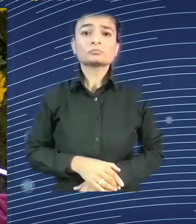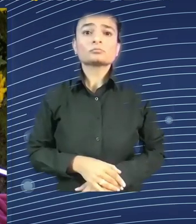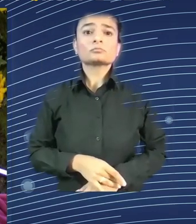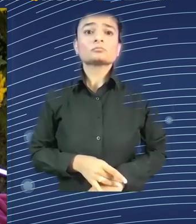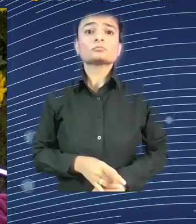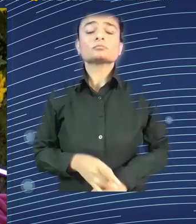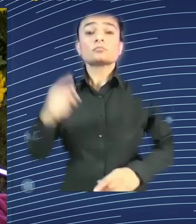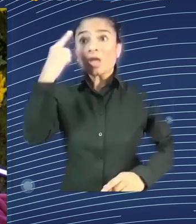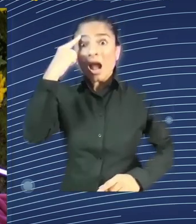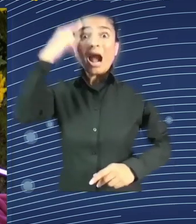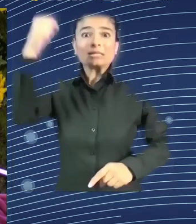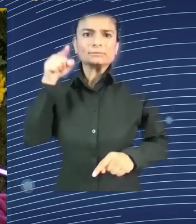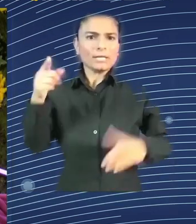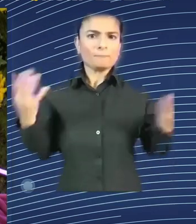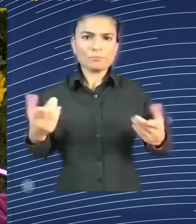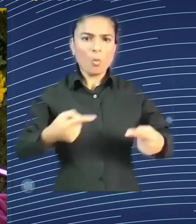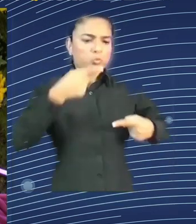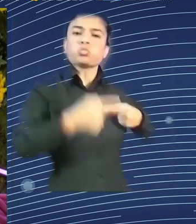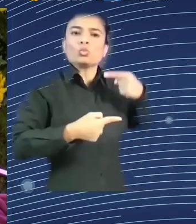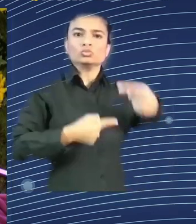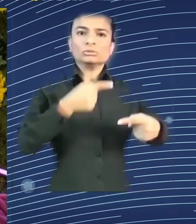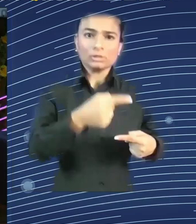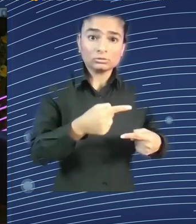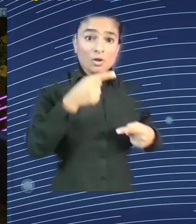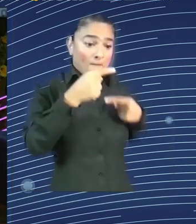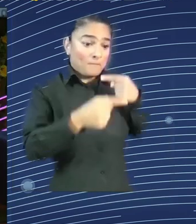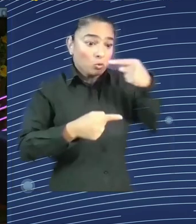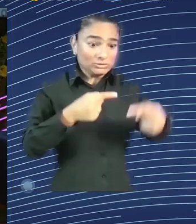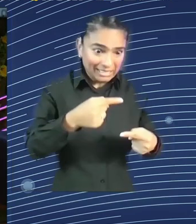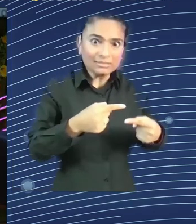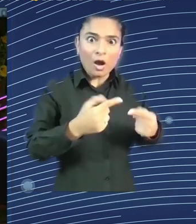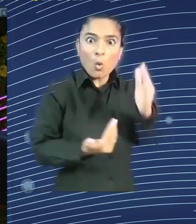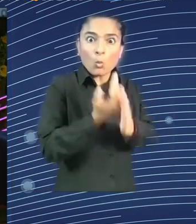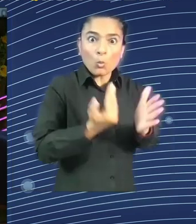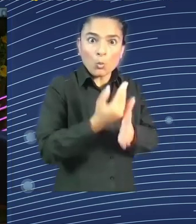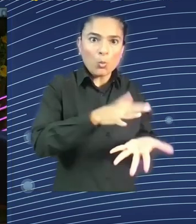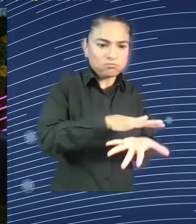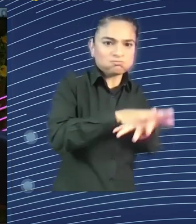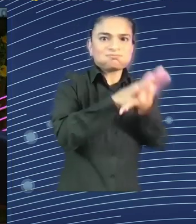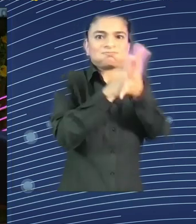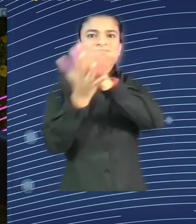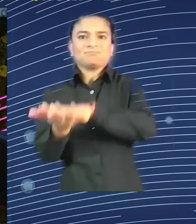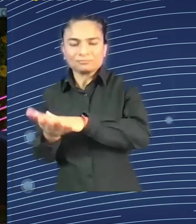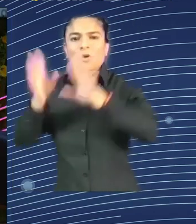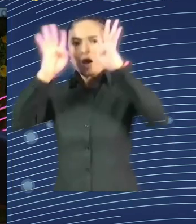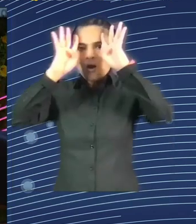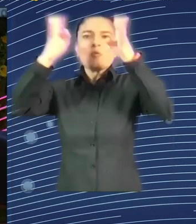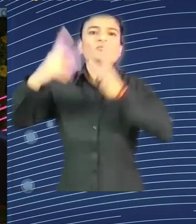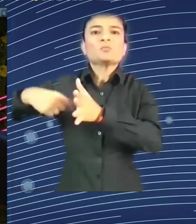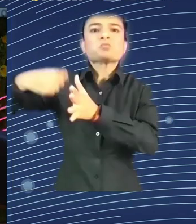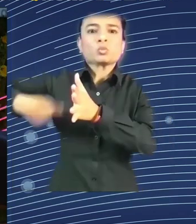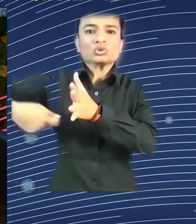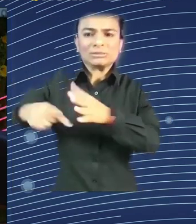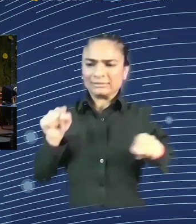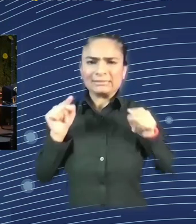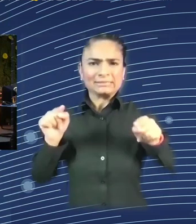please do contribute your questions through Slido and there will also be an opportunity to ask a question by simply raising your hand the old